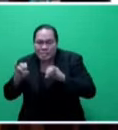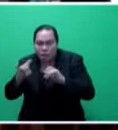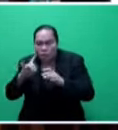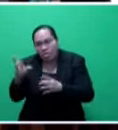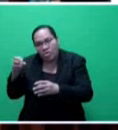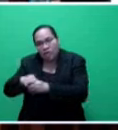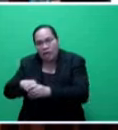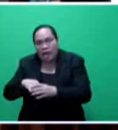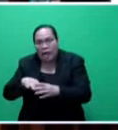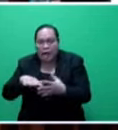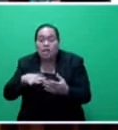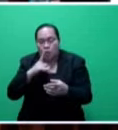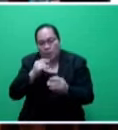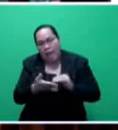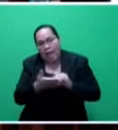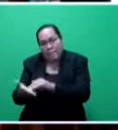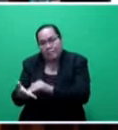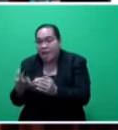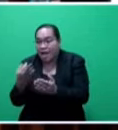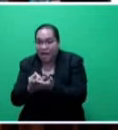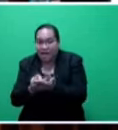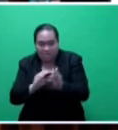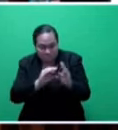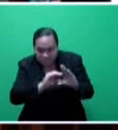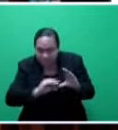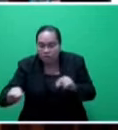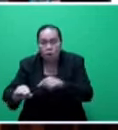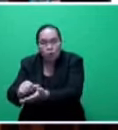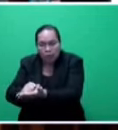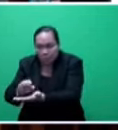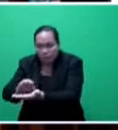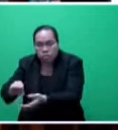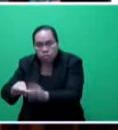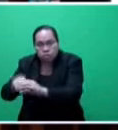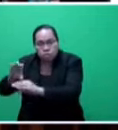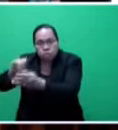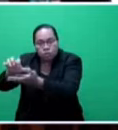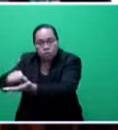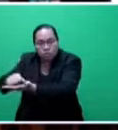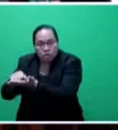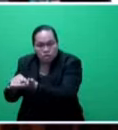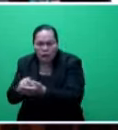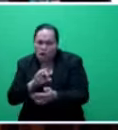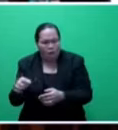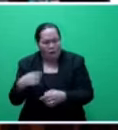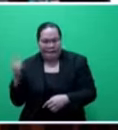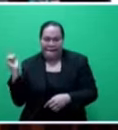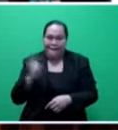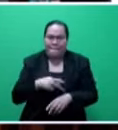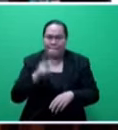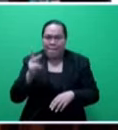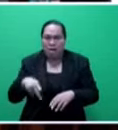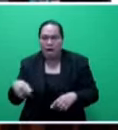group are helped. And that is the kind of things we should be talking about here. Not coming out here and blaming the opposition for